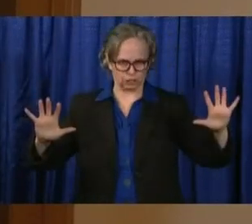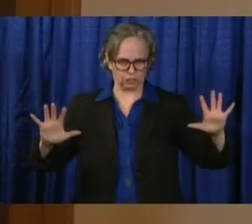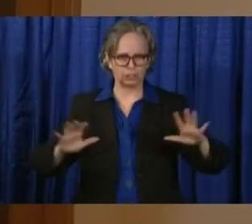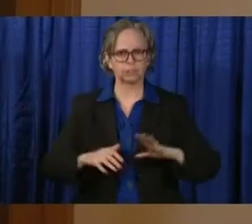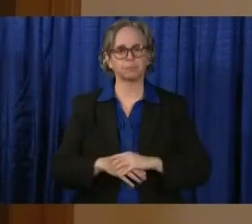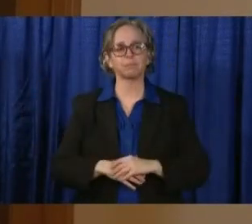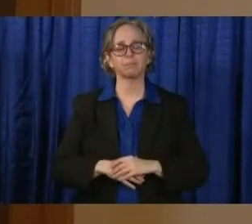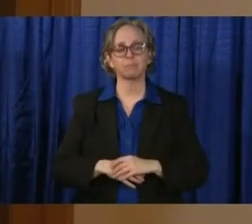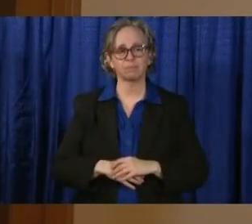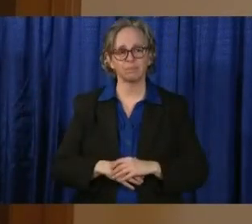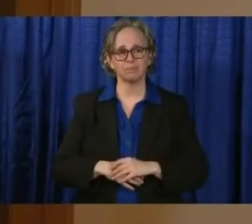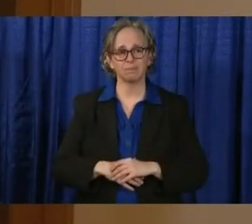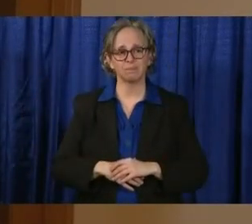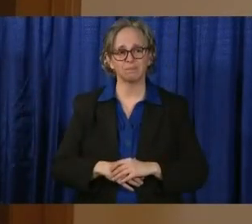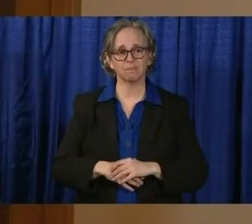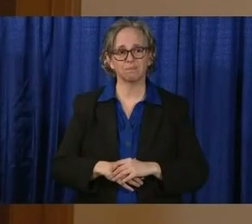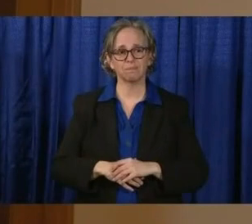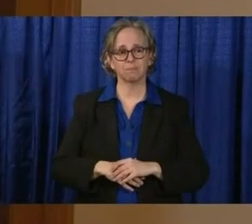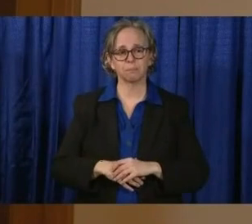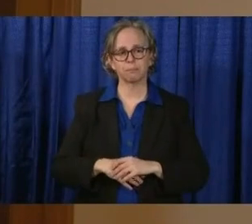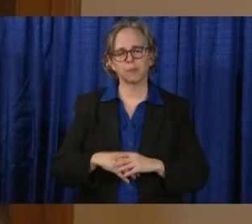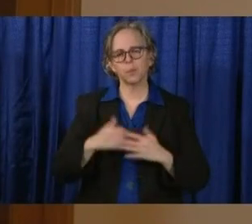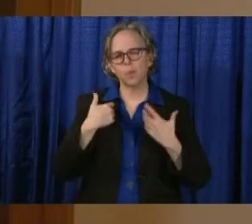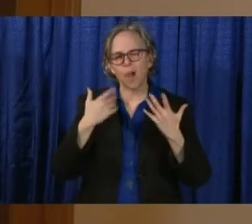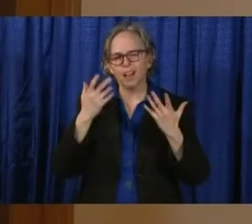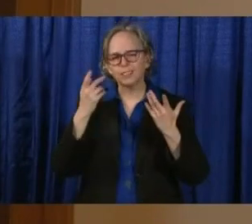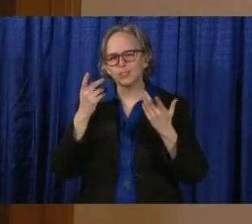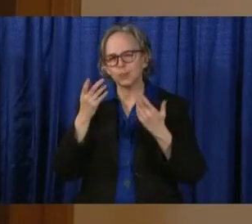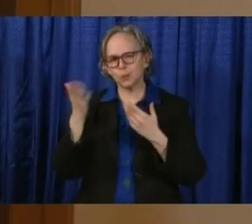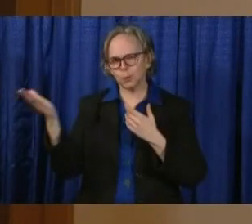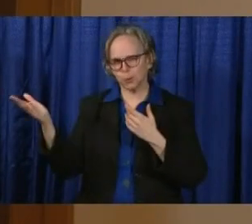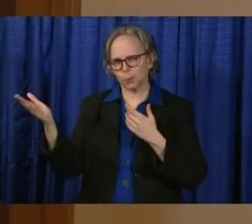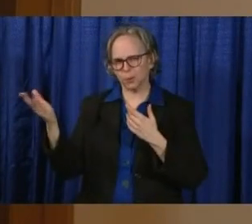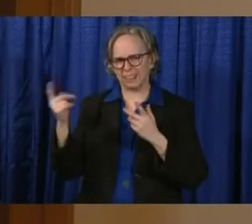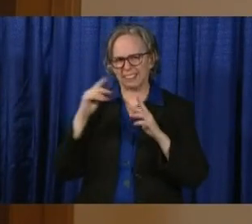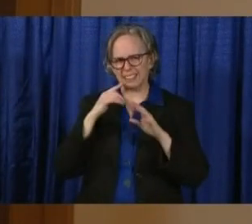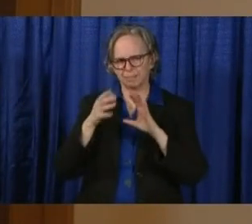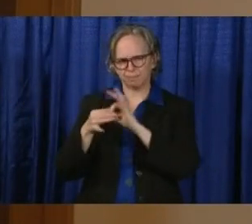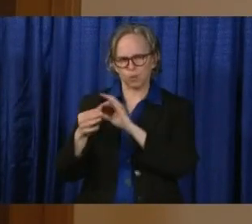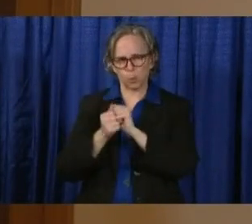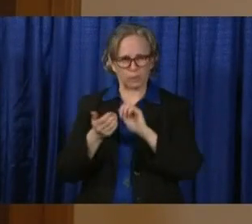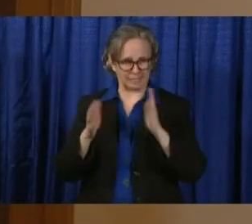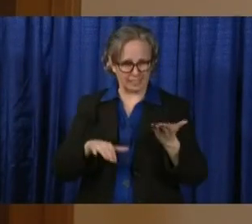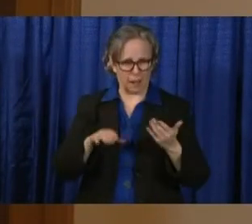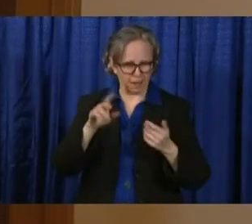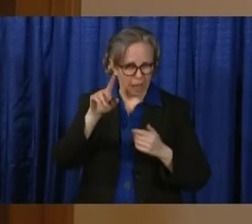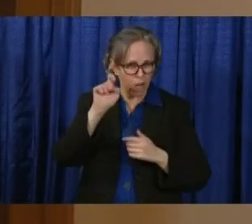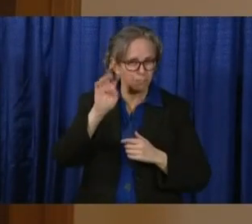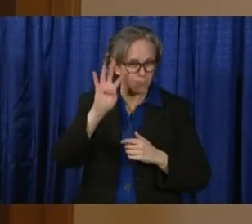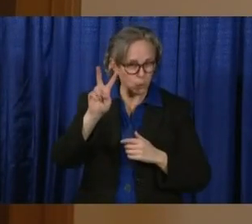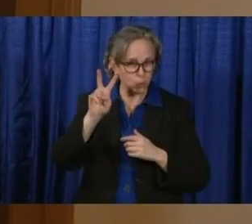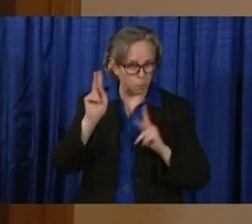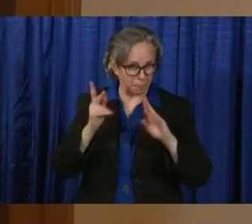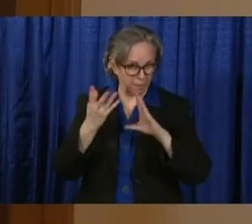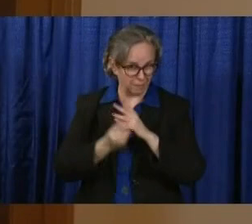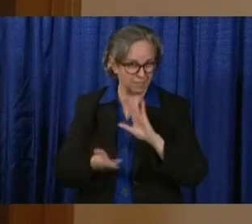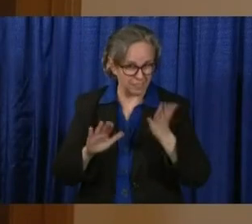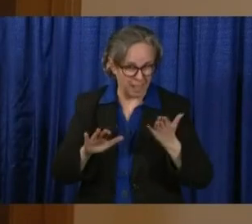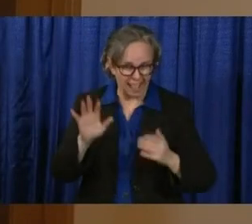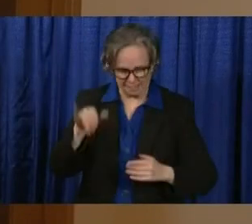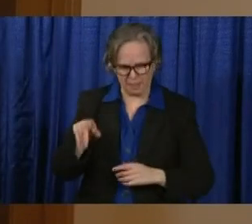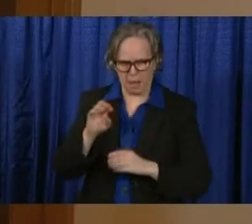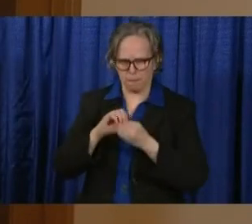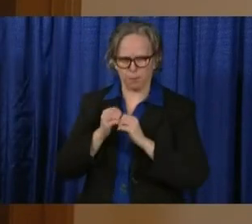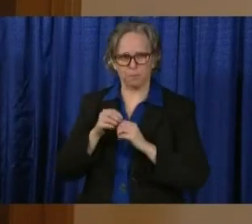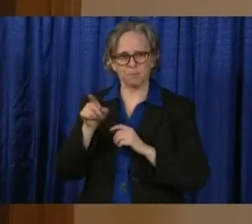A quick note on our death count. Again, we have 142 folks. And it's still very